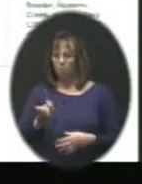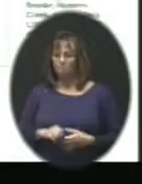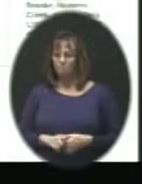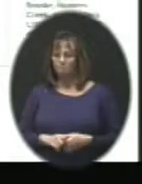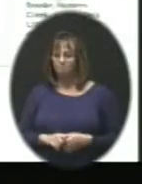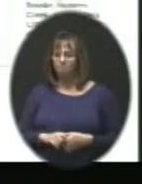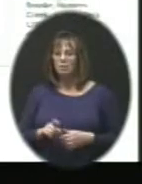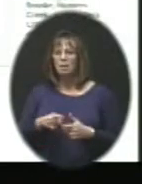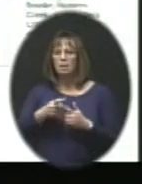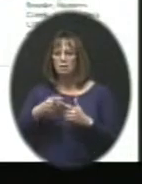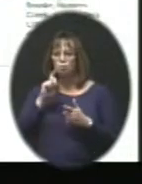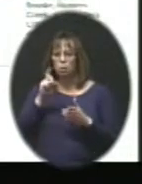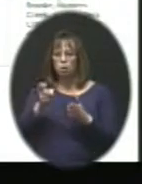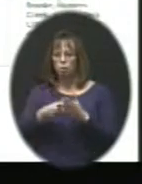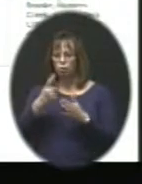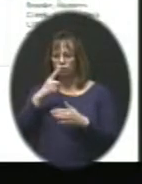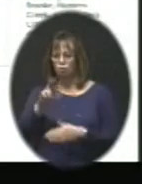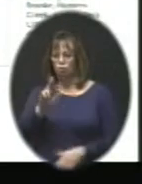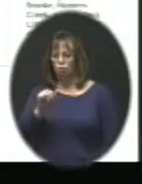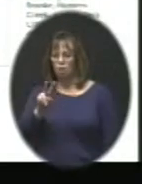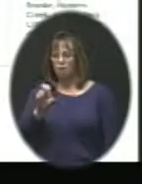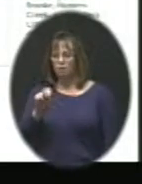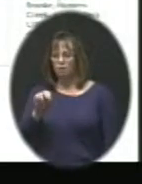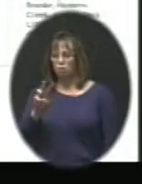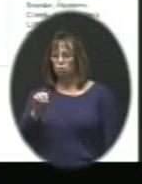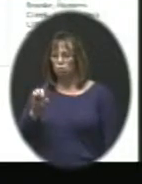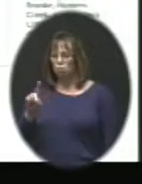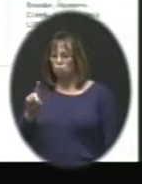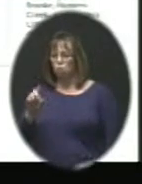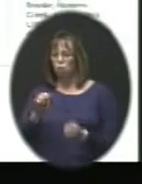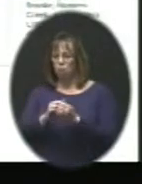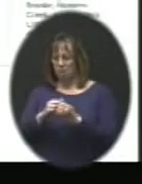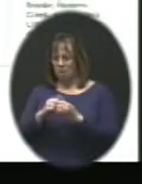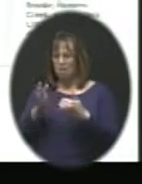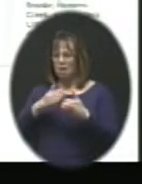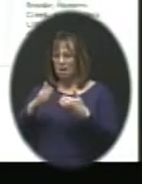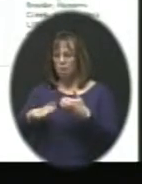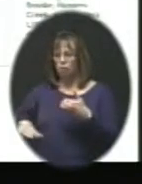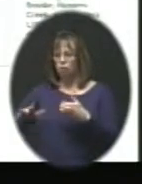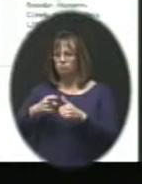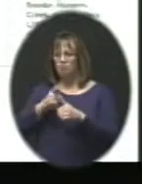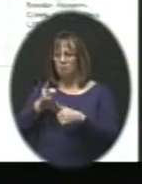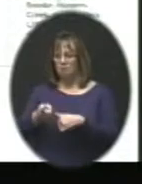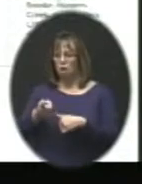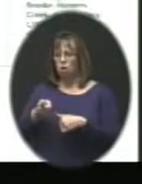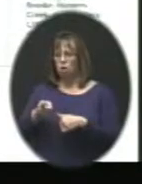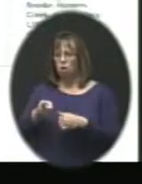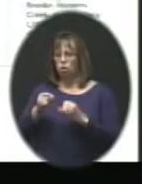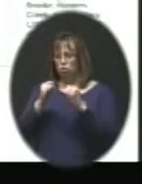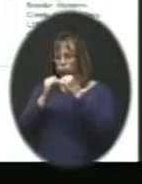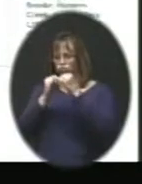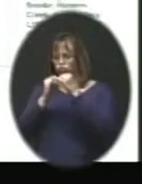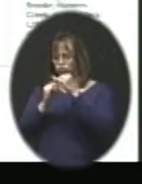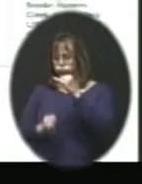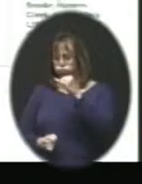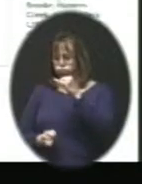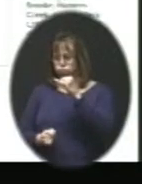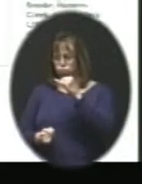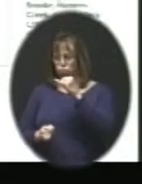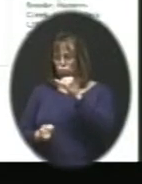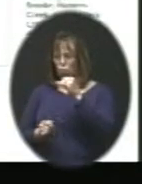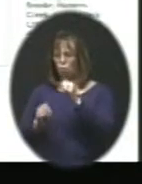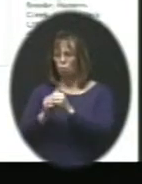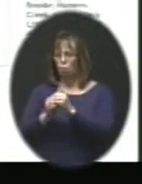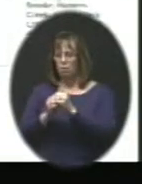And then you'll notice for the Ravenwood area in terms of neighborhoods coming out of there, takes a real straight cut down in terms of picking